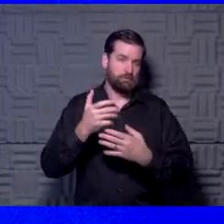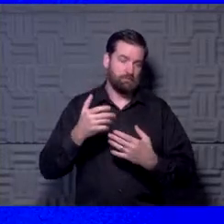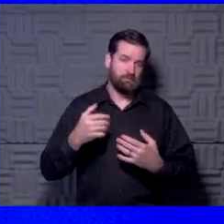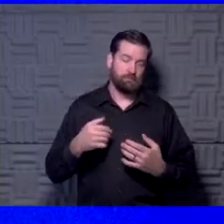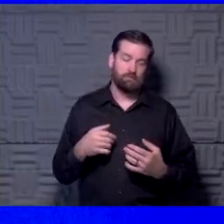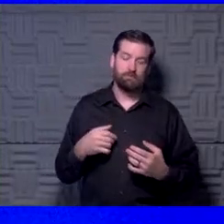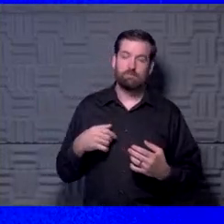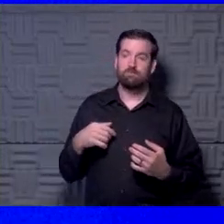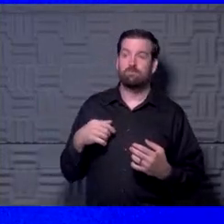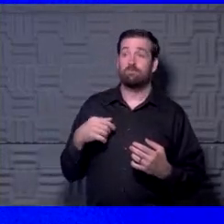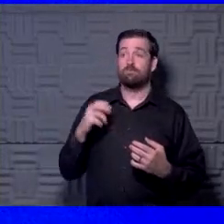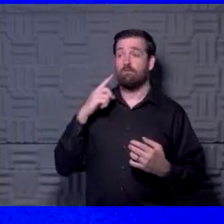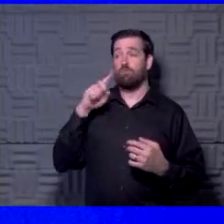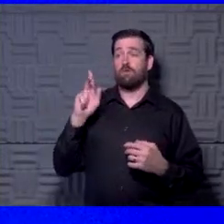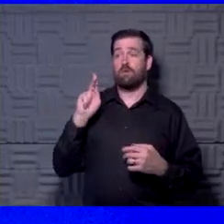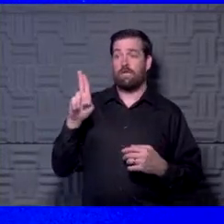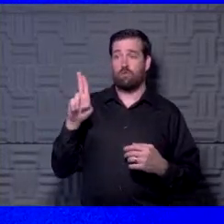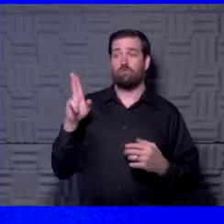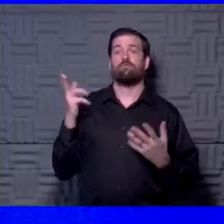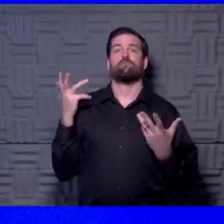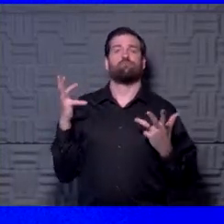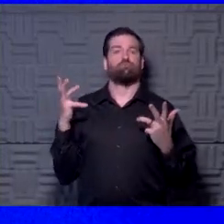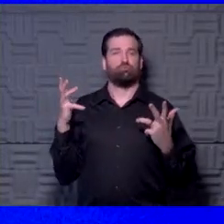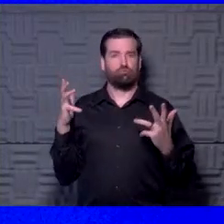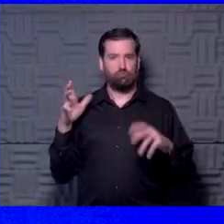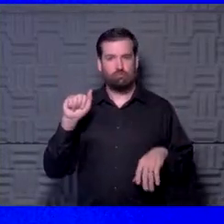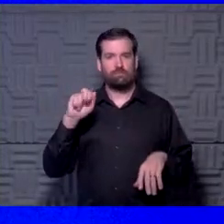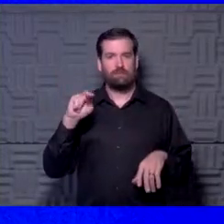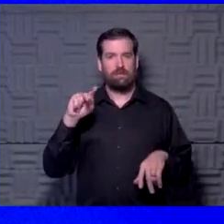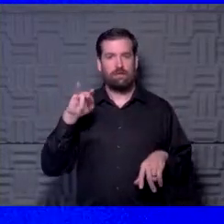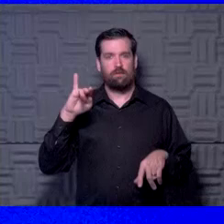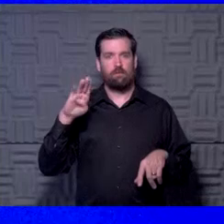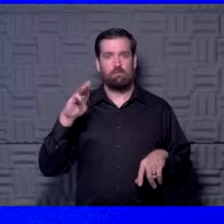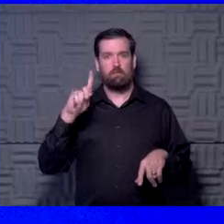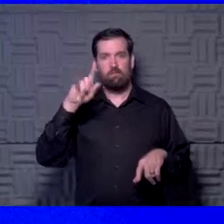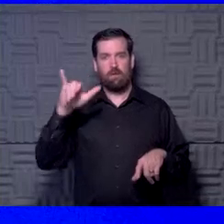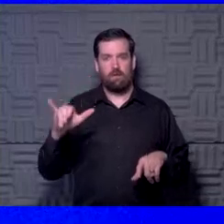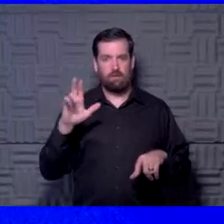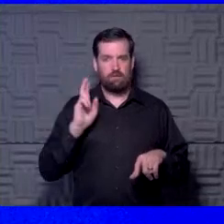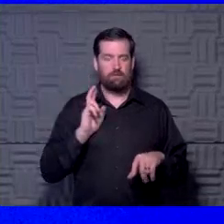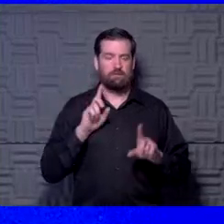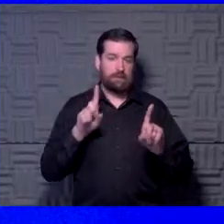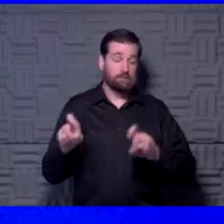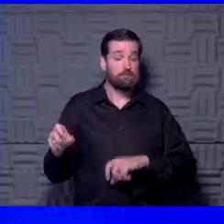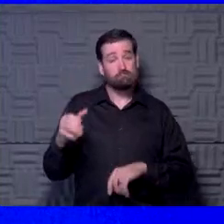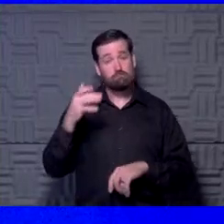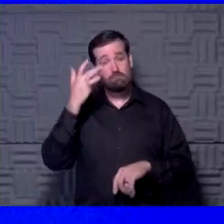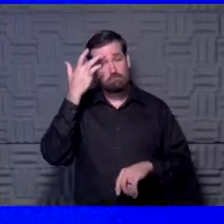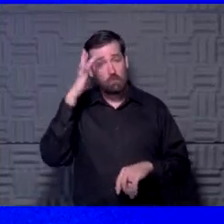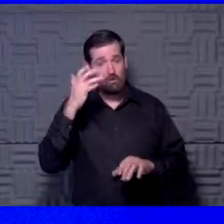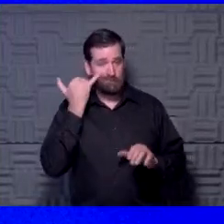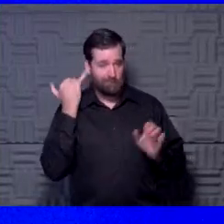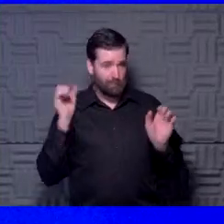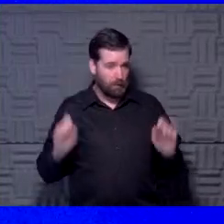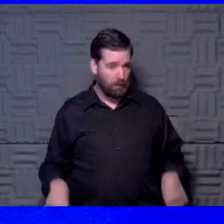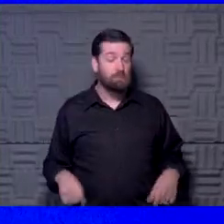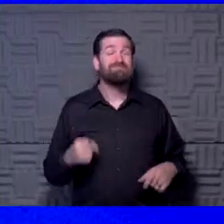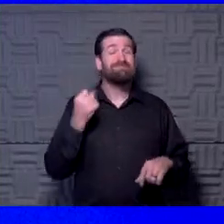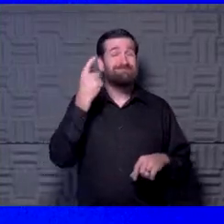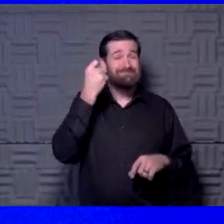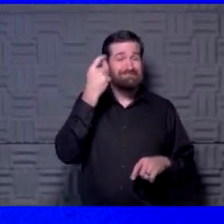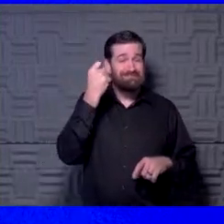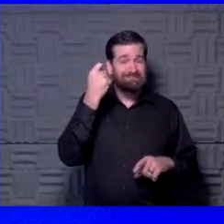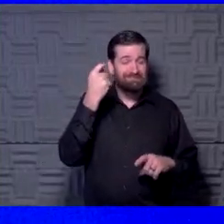for, um, KU, we have done the antibody testing. We have. That would probably be a smart thing to do. Now, the